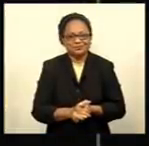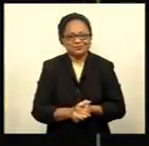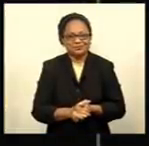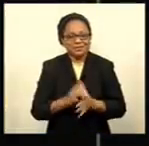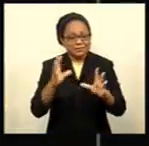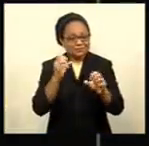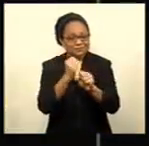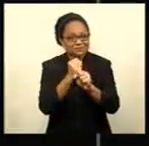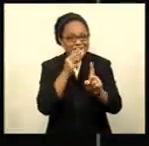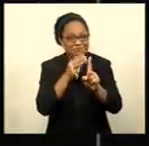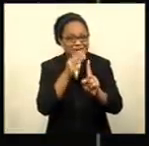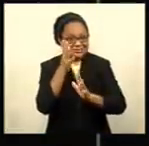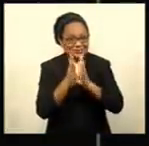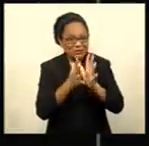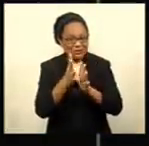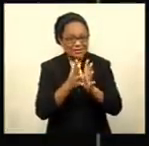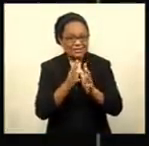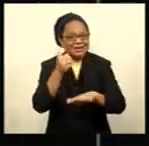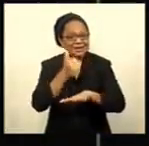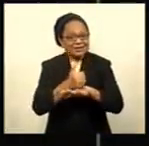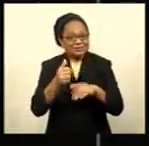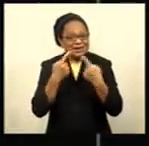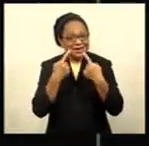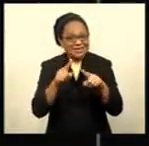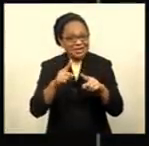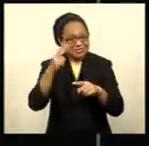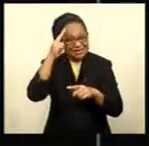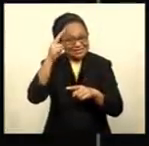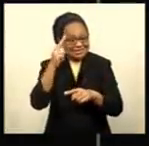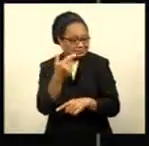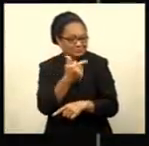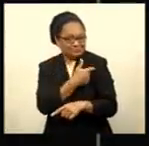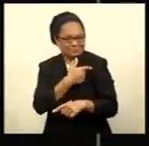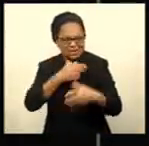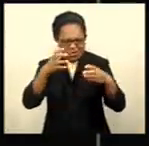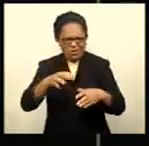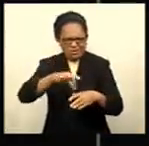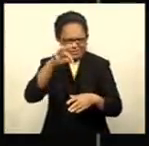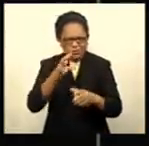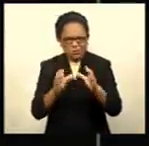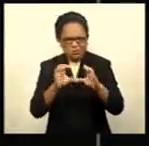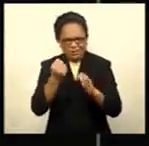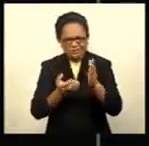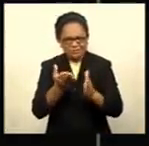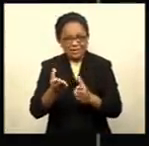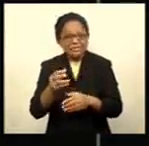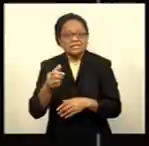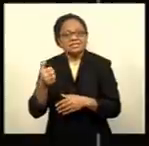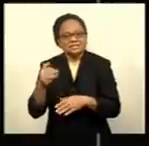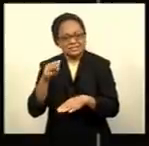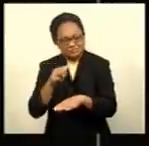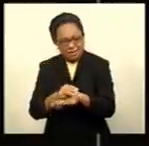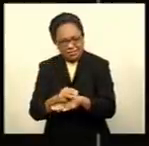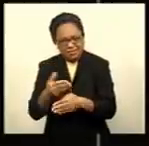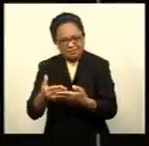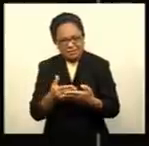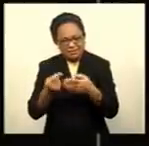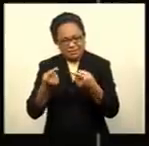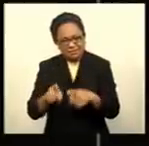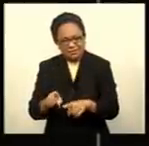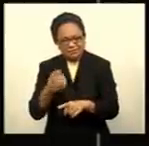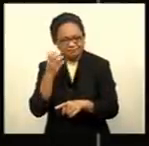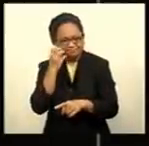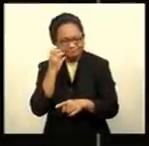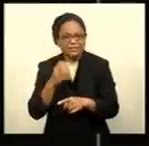Recapping our main stories, government announces national vaccine lottery, six-month-old youngest COVID victim, and